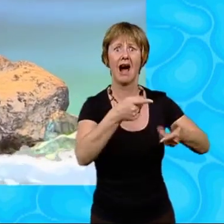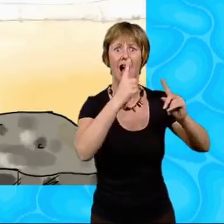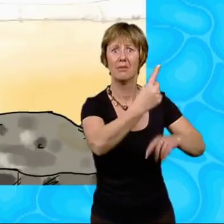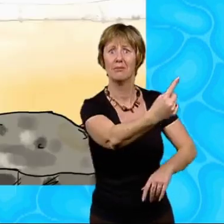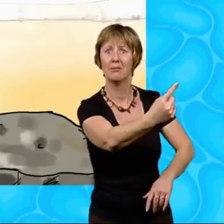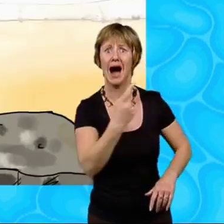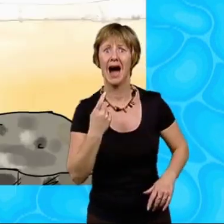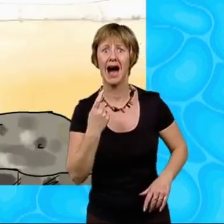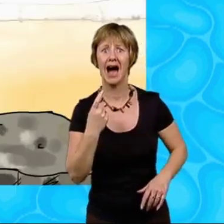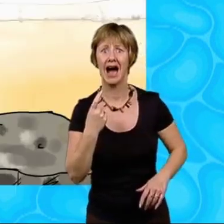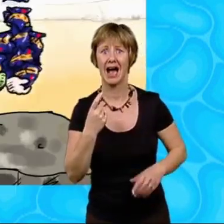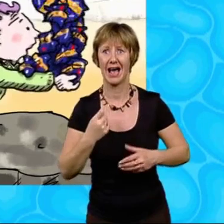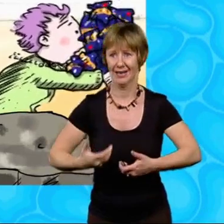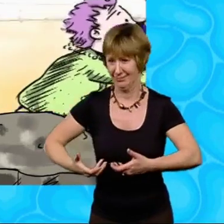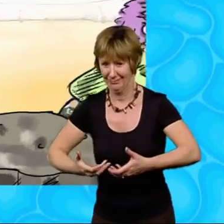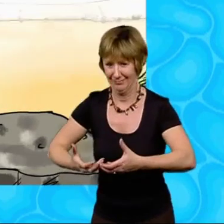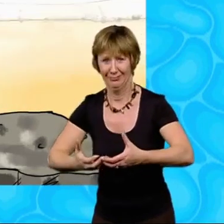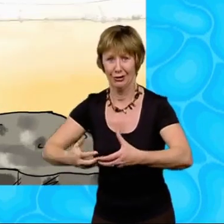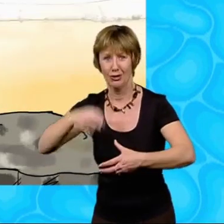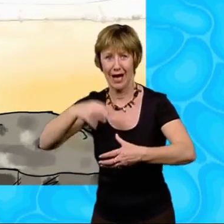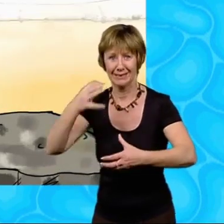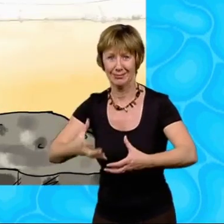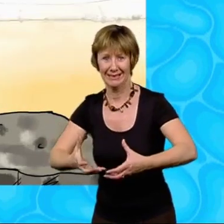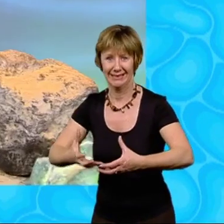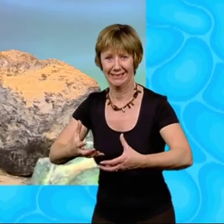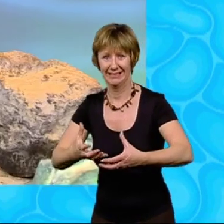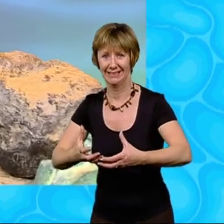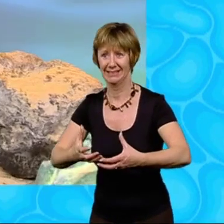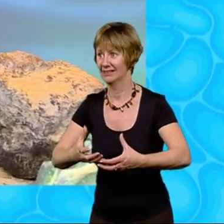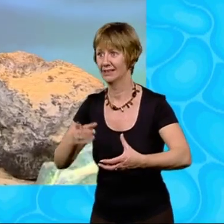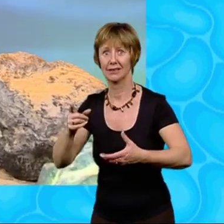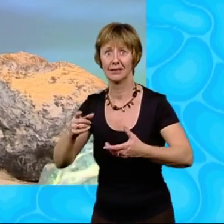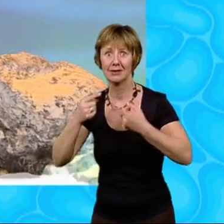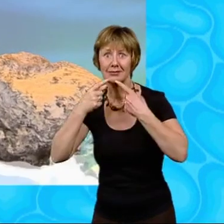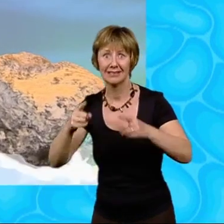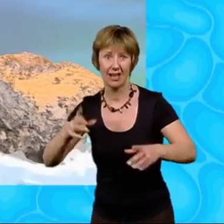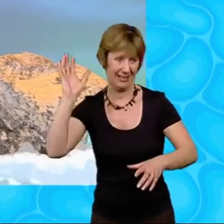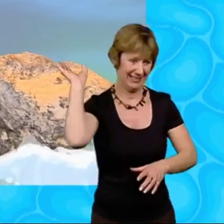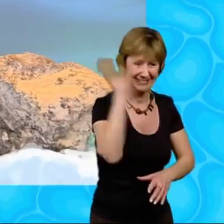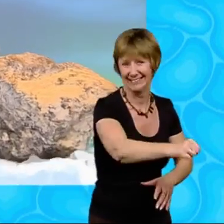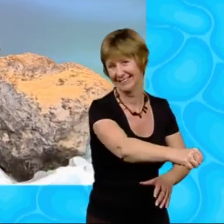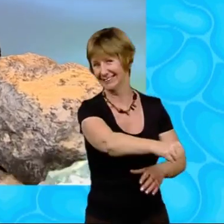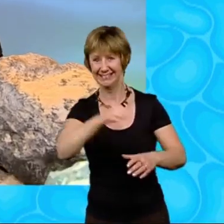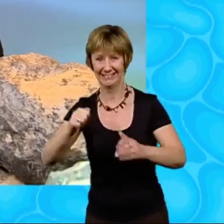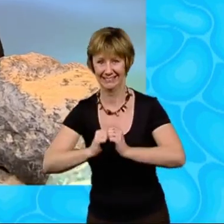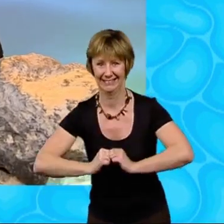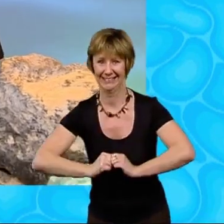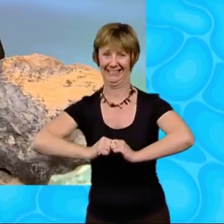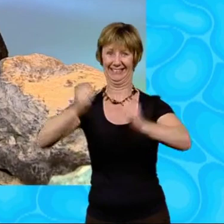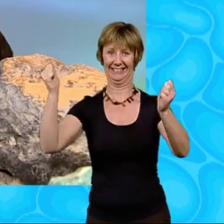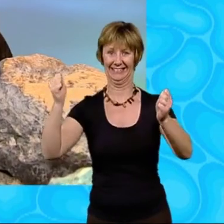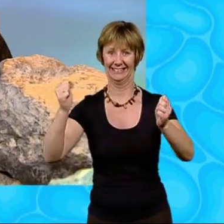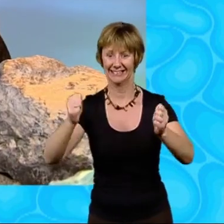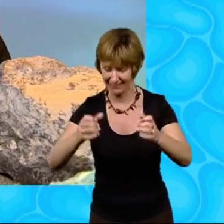Mrs. Spratt came racing back towards us, her arms full of crisp packets. Miss Porter grabbed the nearest one and tore it open.